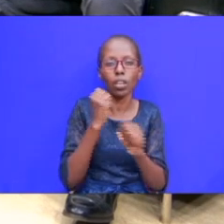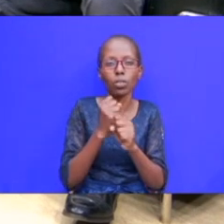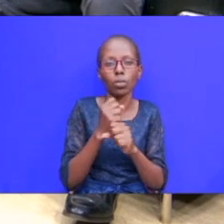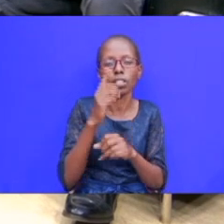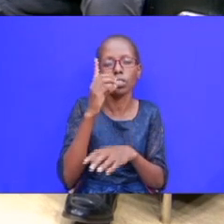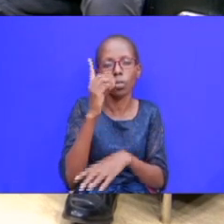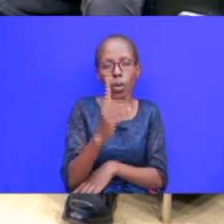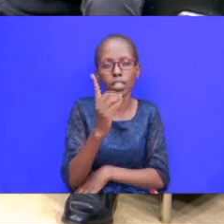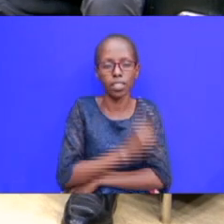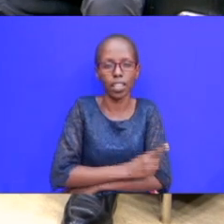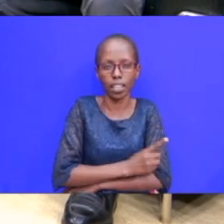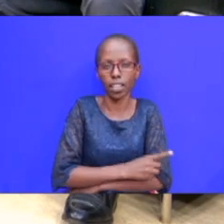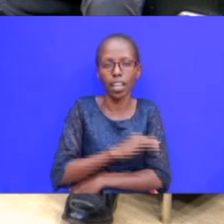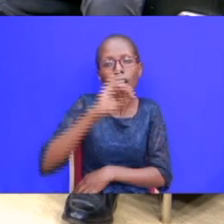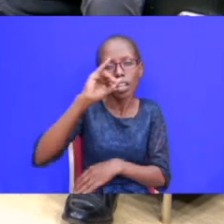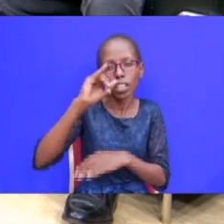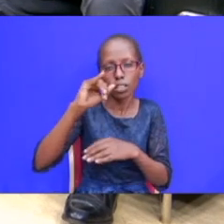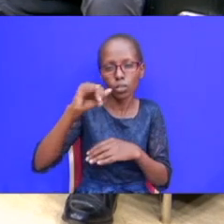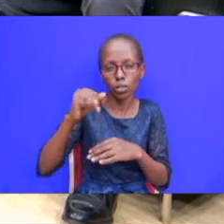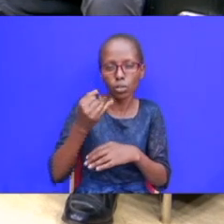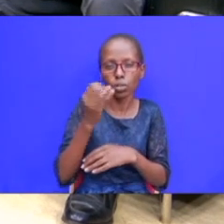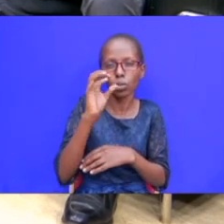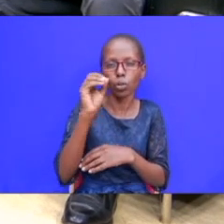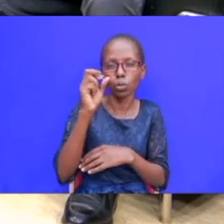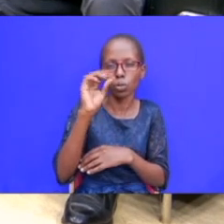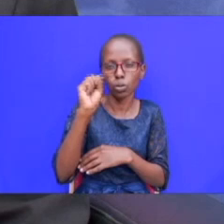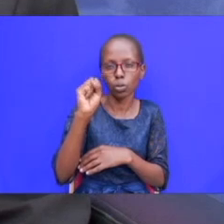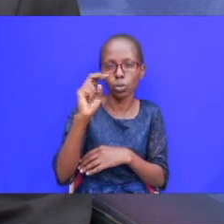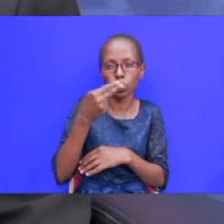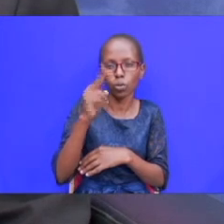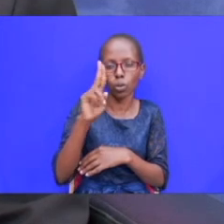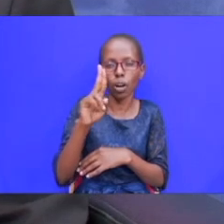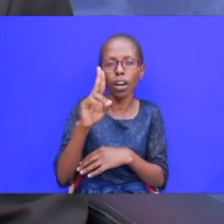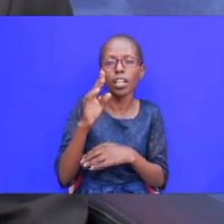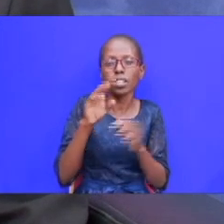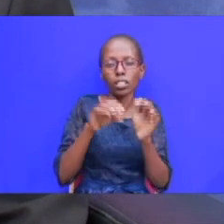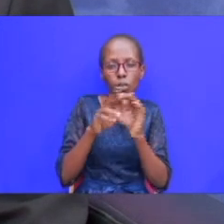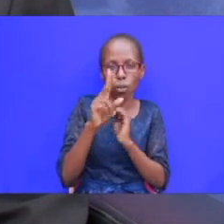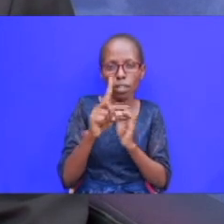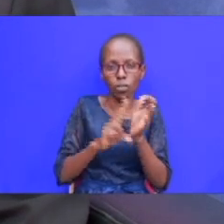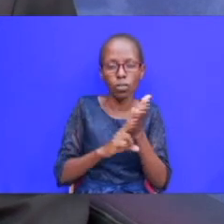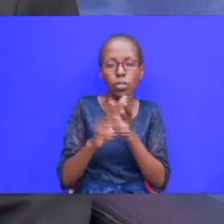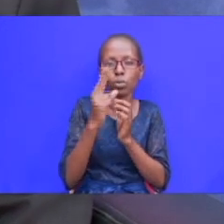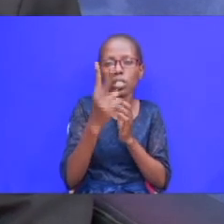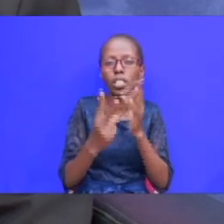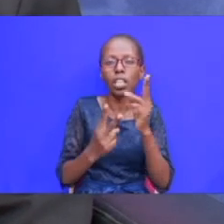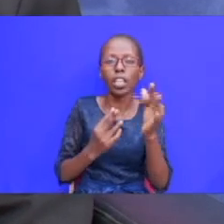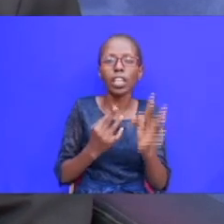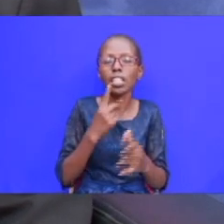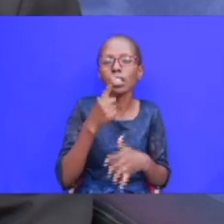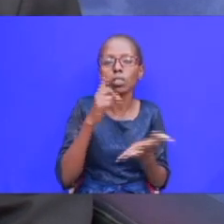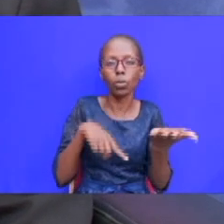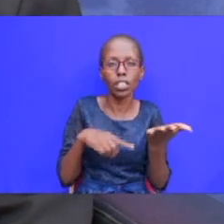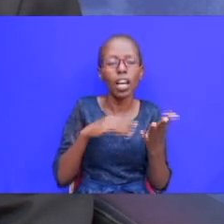in joshua chapter 24 verse 23 he says purge yourself of all idol what idol idol gods so when